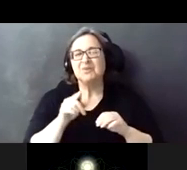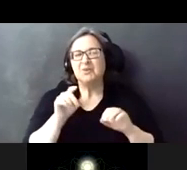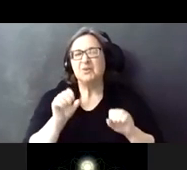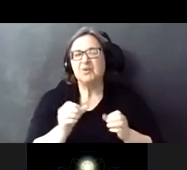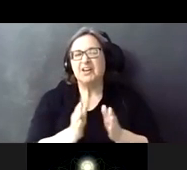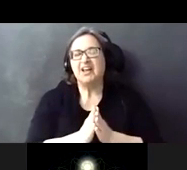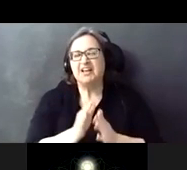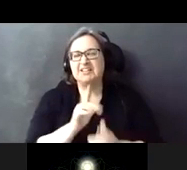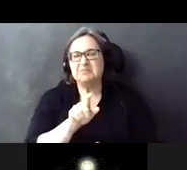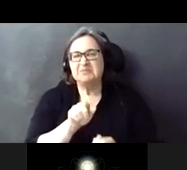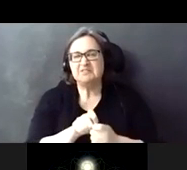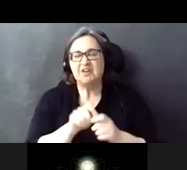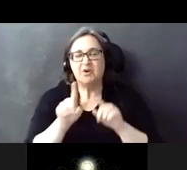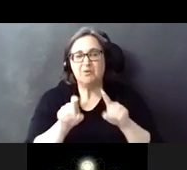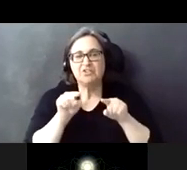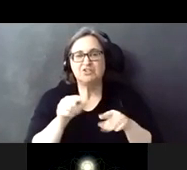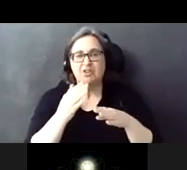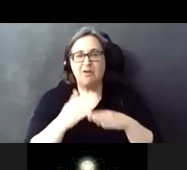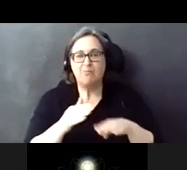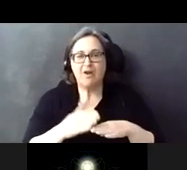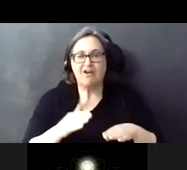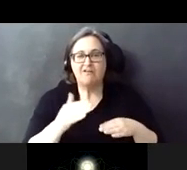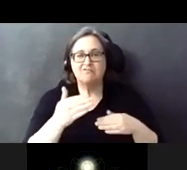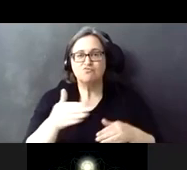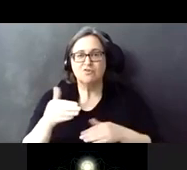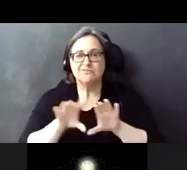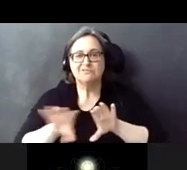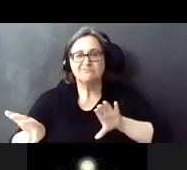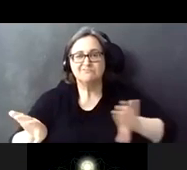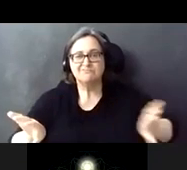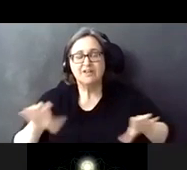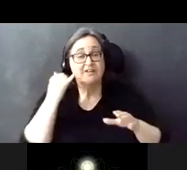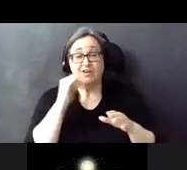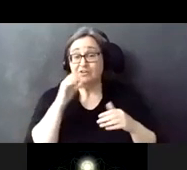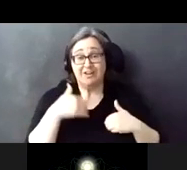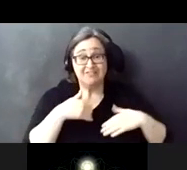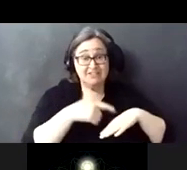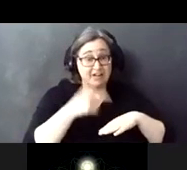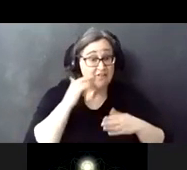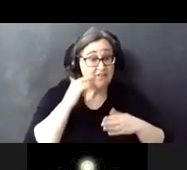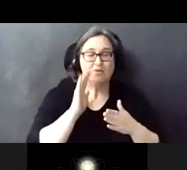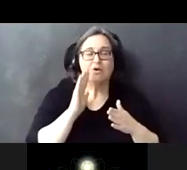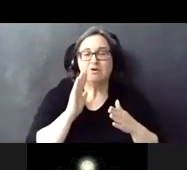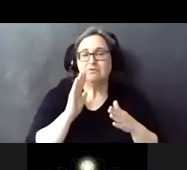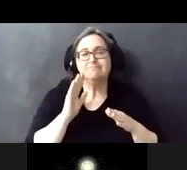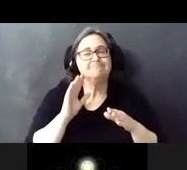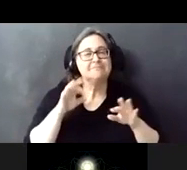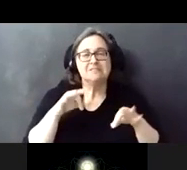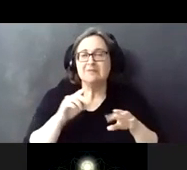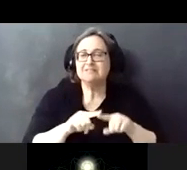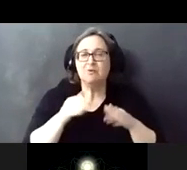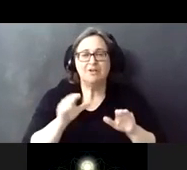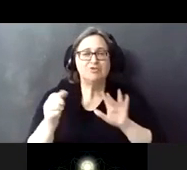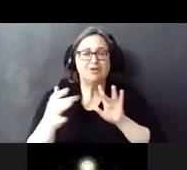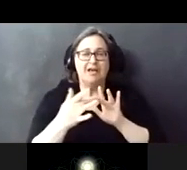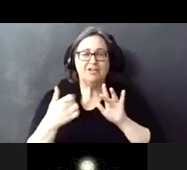specific questions in the breakout rooms that we have. And if there isn't time for that, we're going to give you lots of ways to reach out and we'll